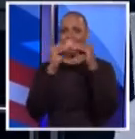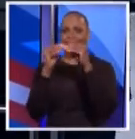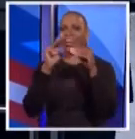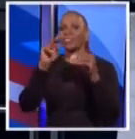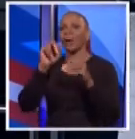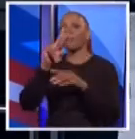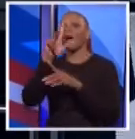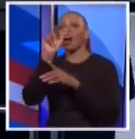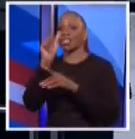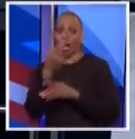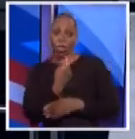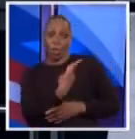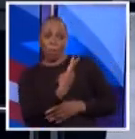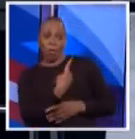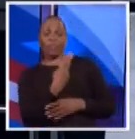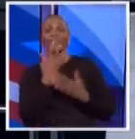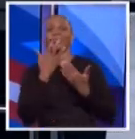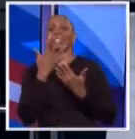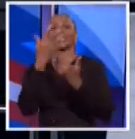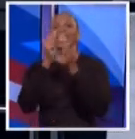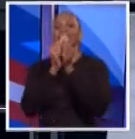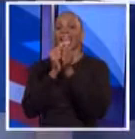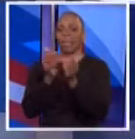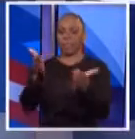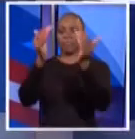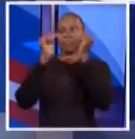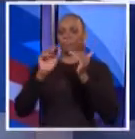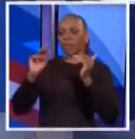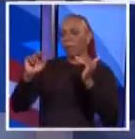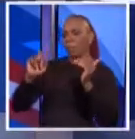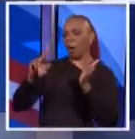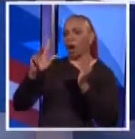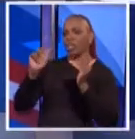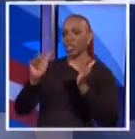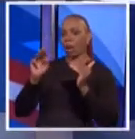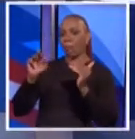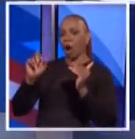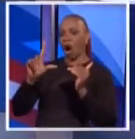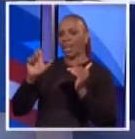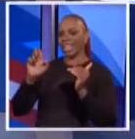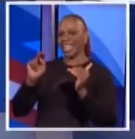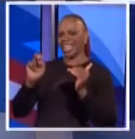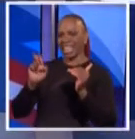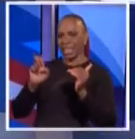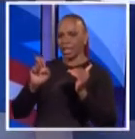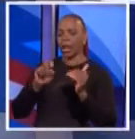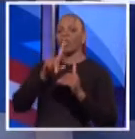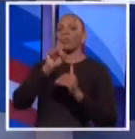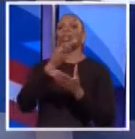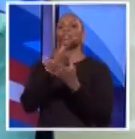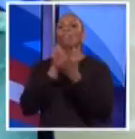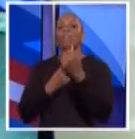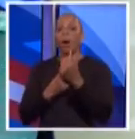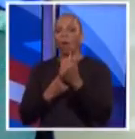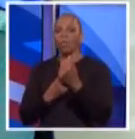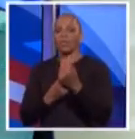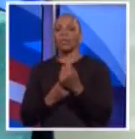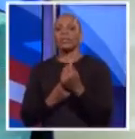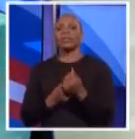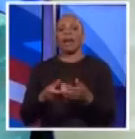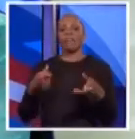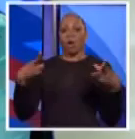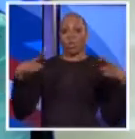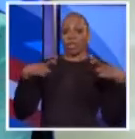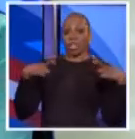we'll do a duet next time we're together. How's that? All right. Our next question is from Marlene. This question is to both of you. In an attempt to eliminate pension